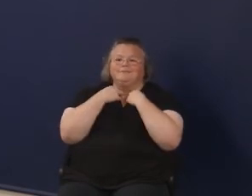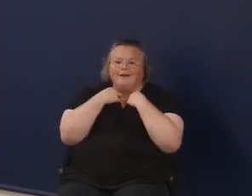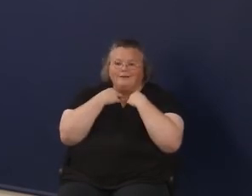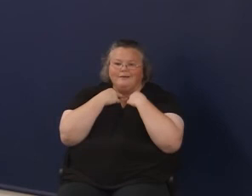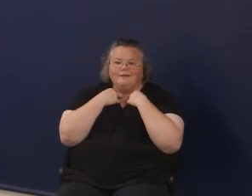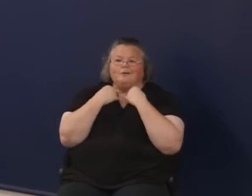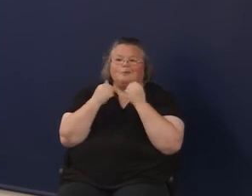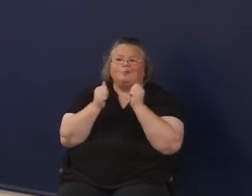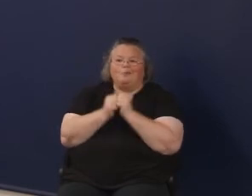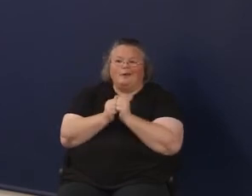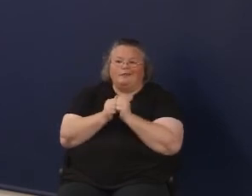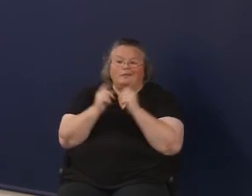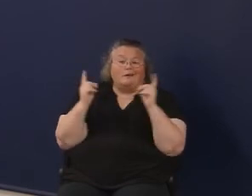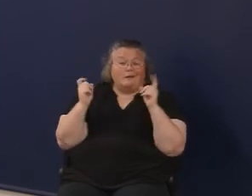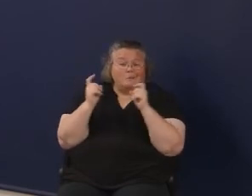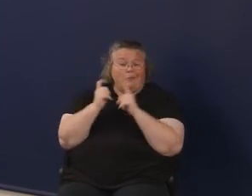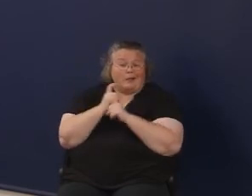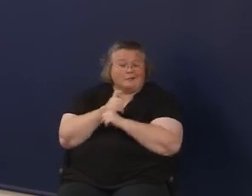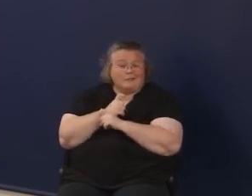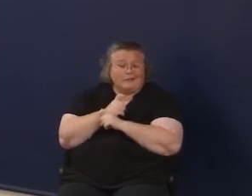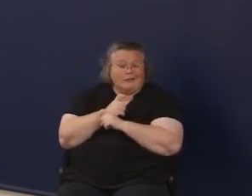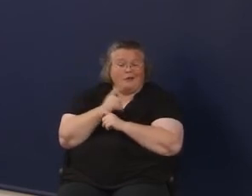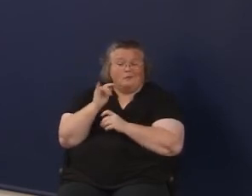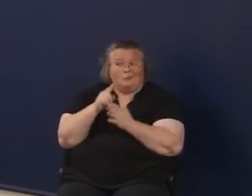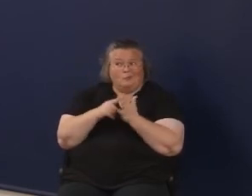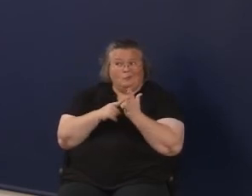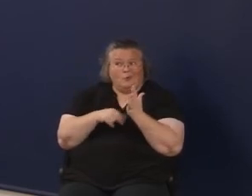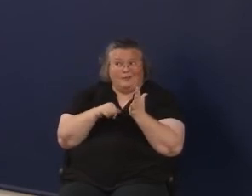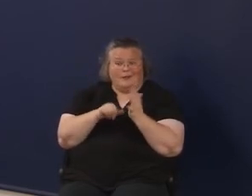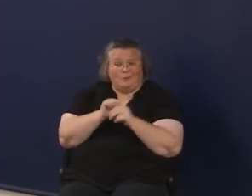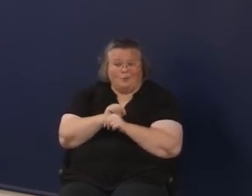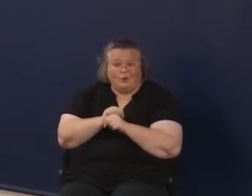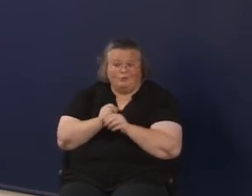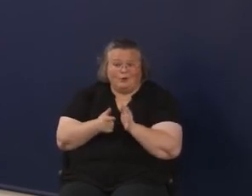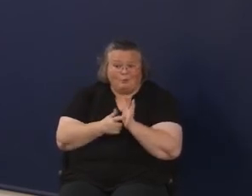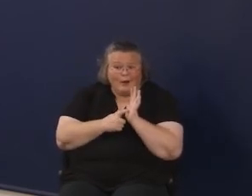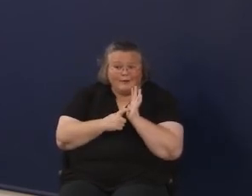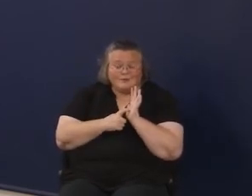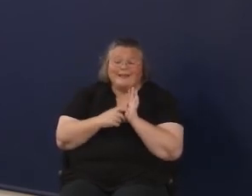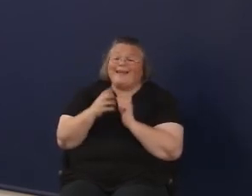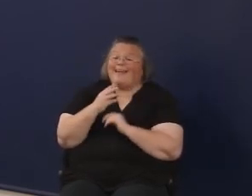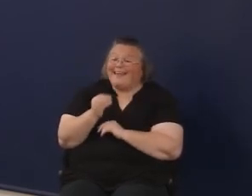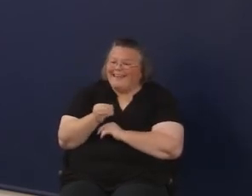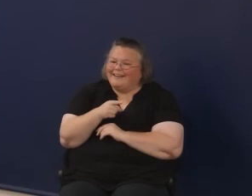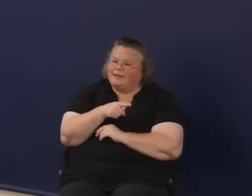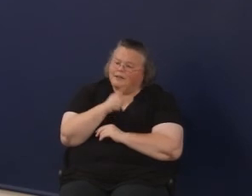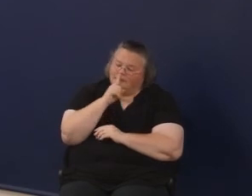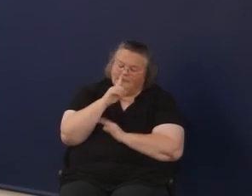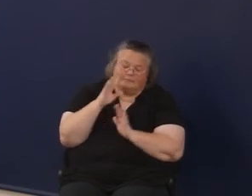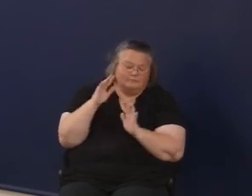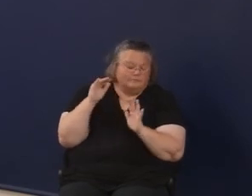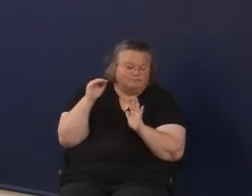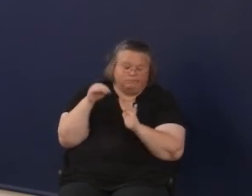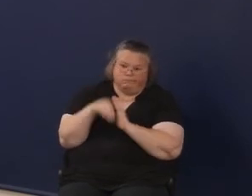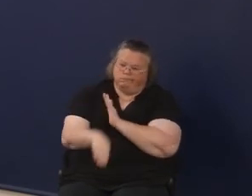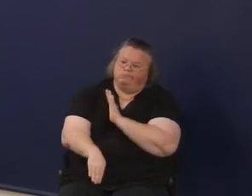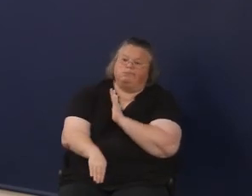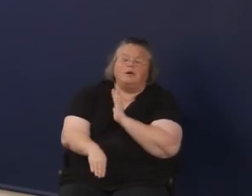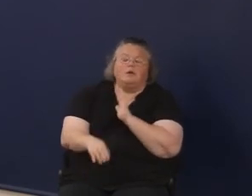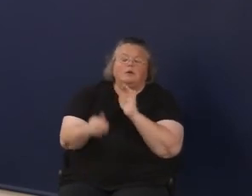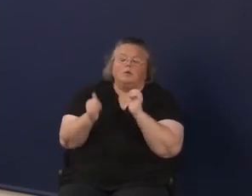complexity of what that work really requires, and it ran headlong into a